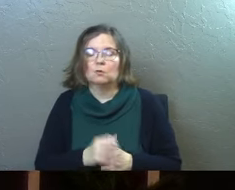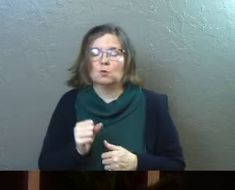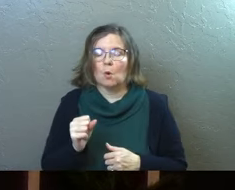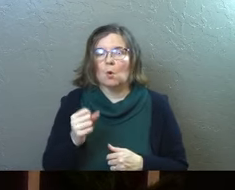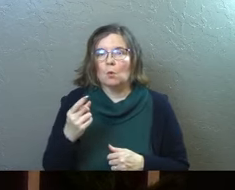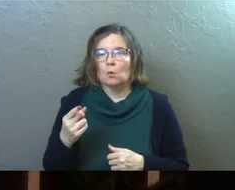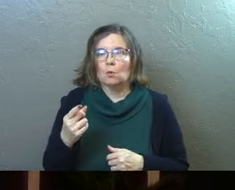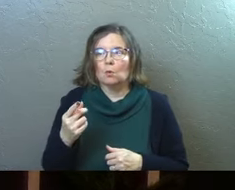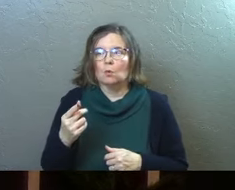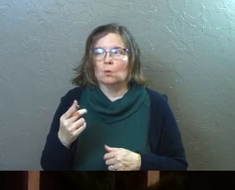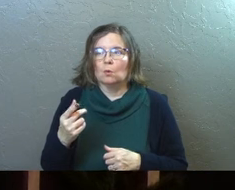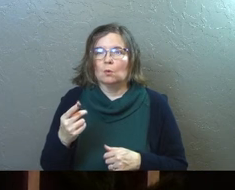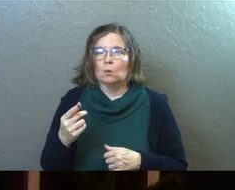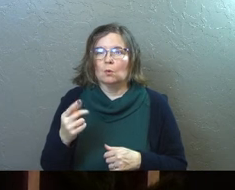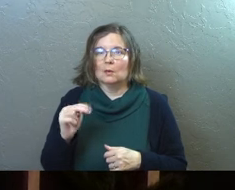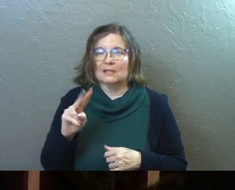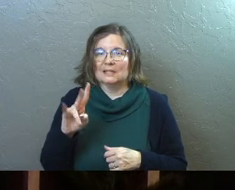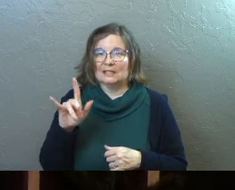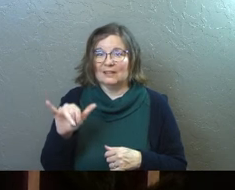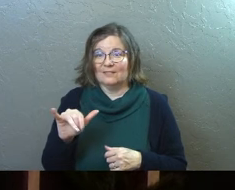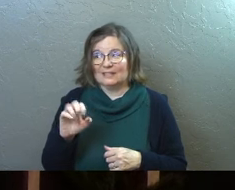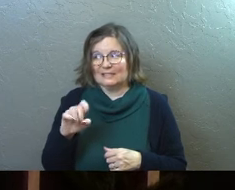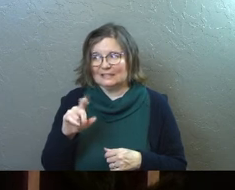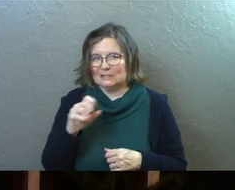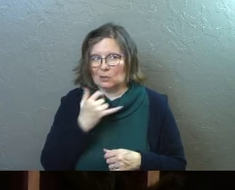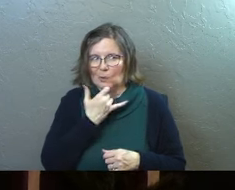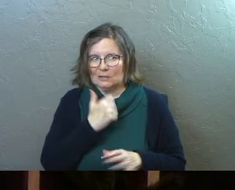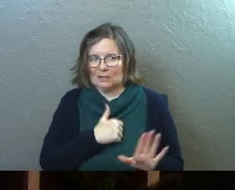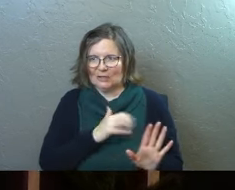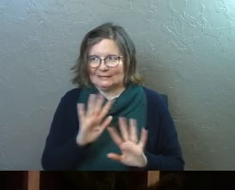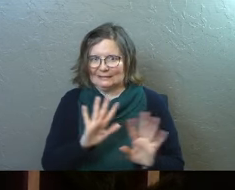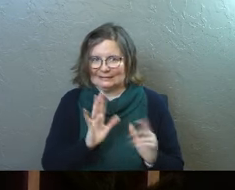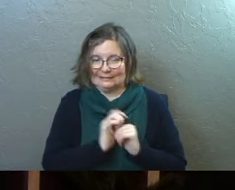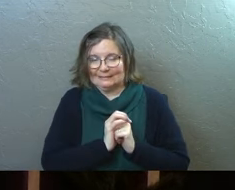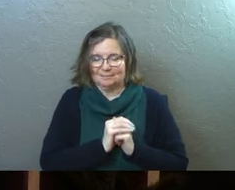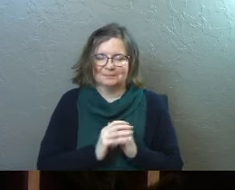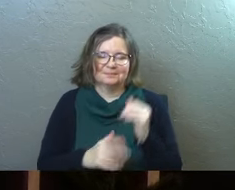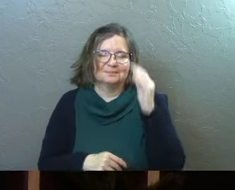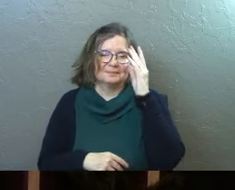So your nativity scenes are wrong. Sorry. Sorry.